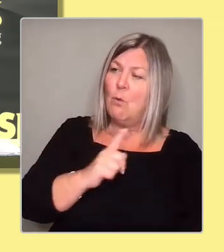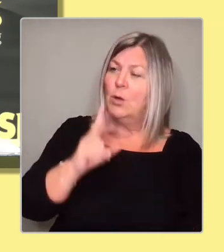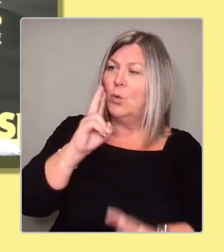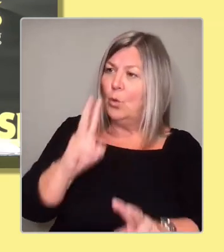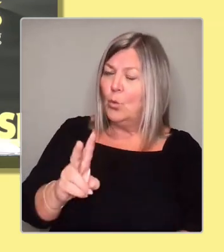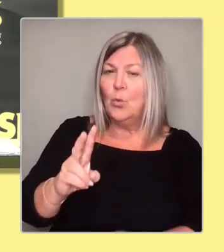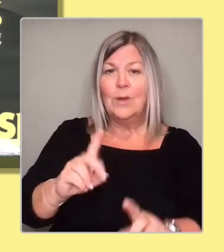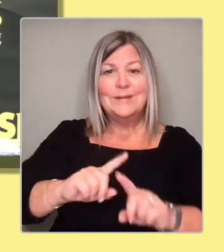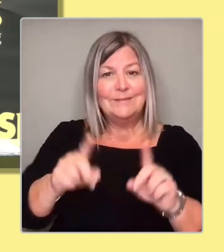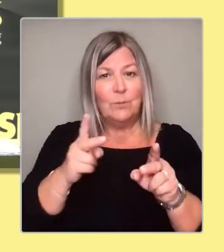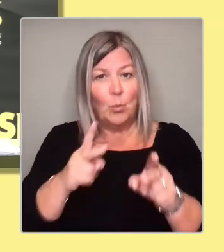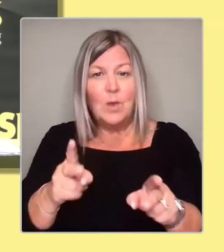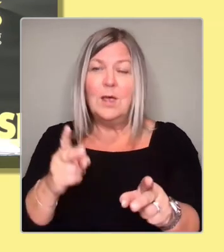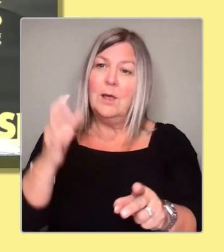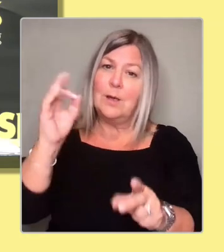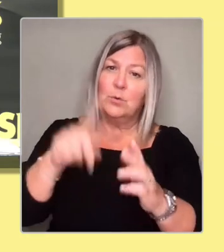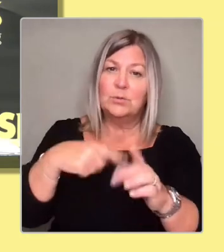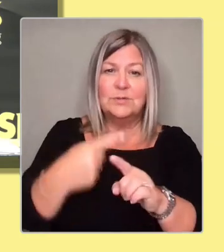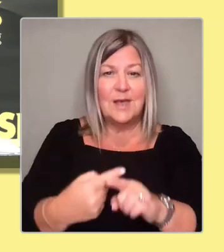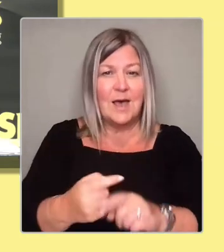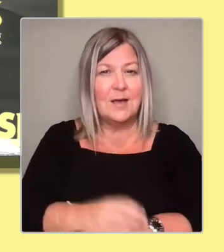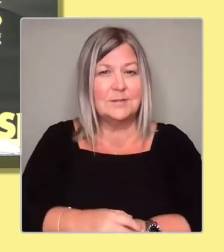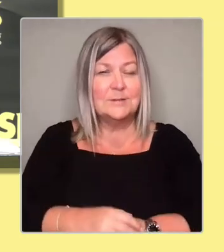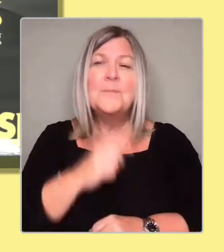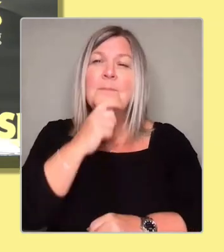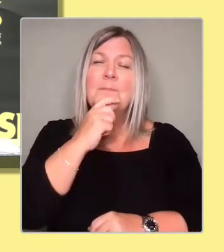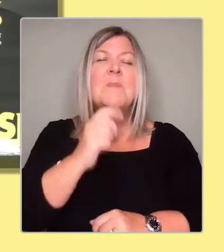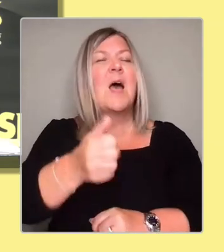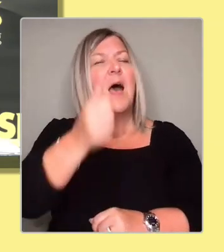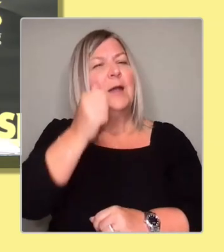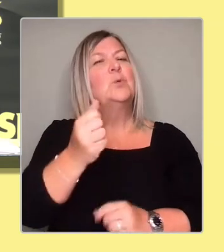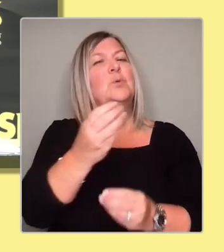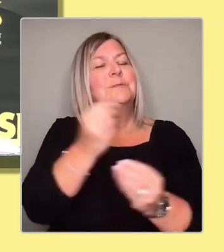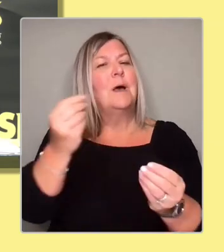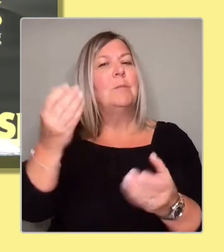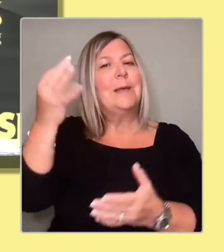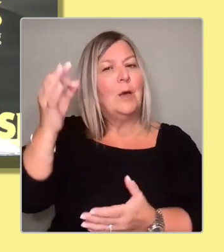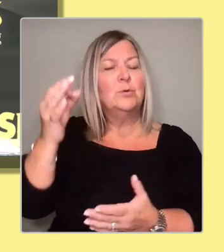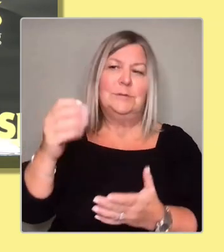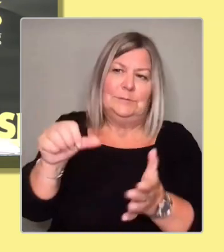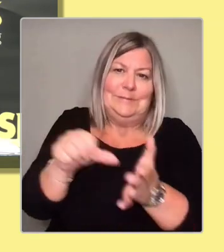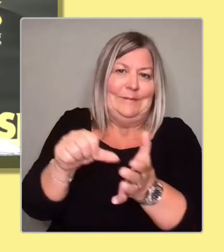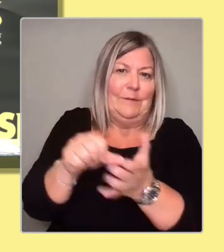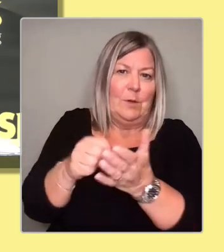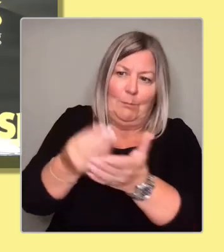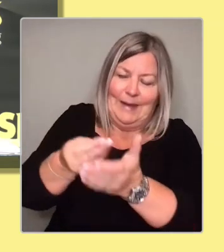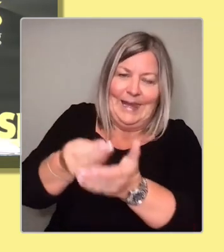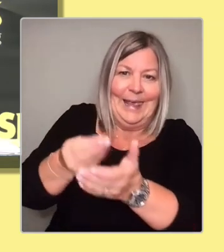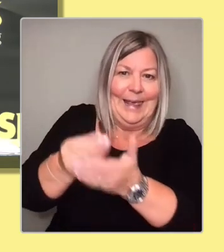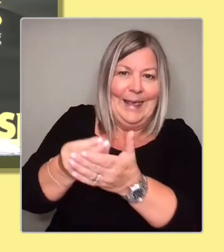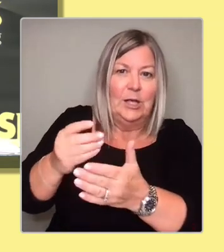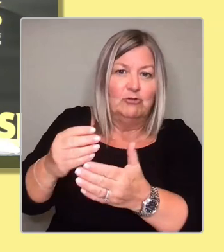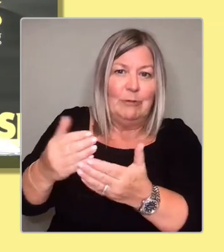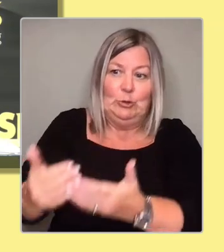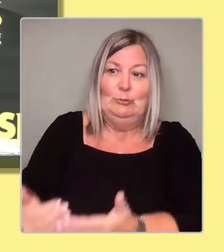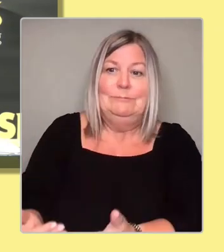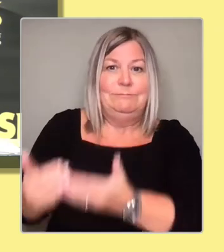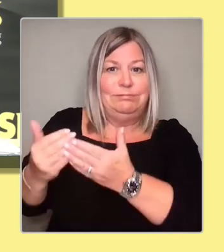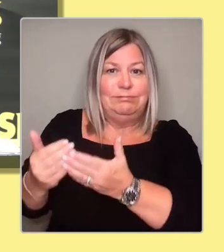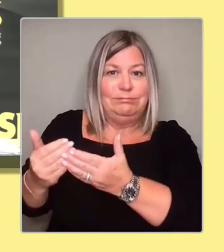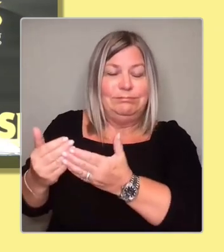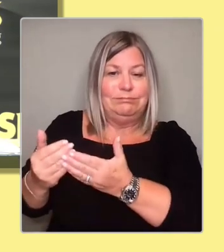fencing can be an issue for councils. Again, that's something I think should be reviewed to see if there's anywhere we can we can move that.